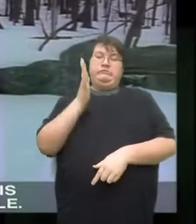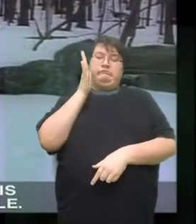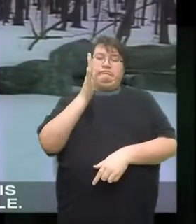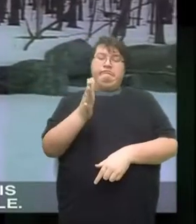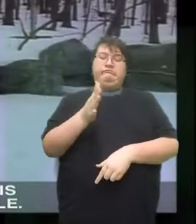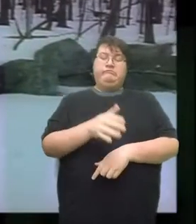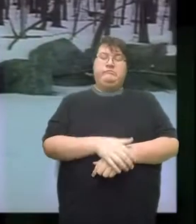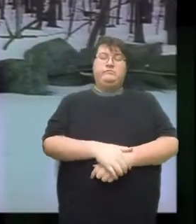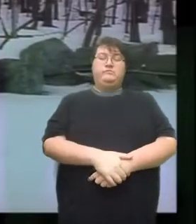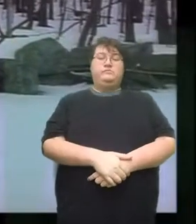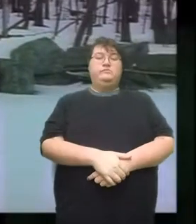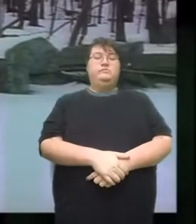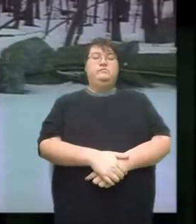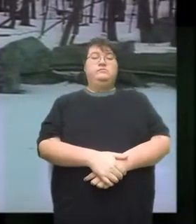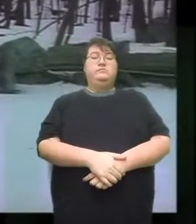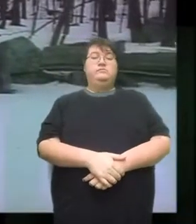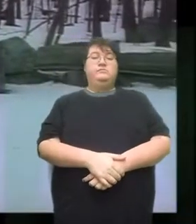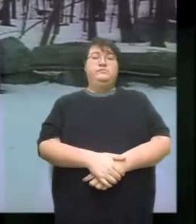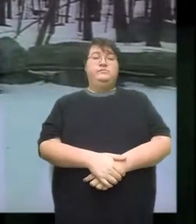battle.